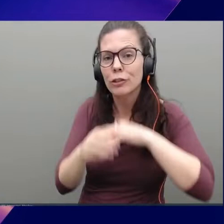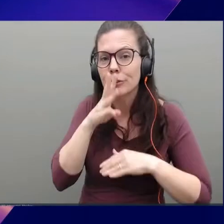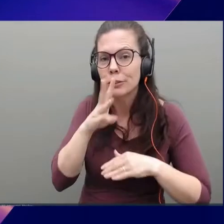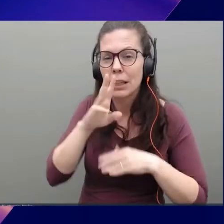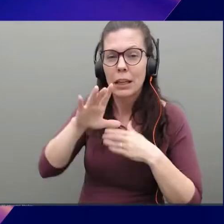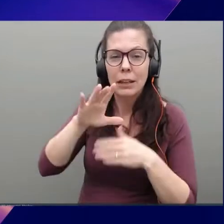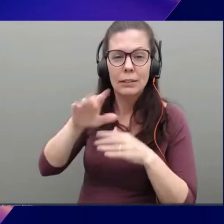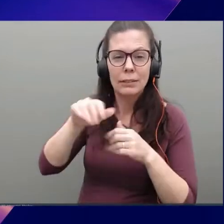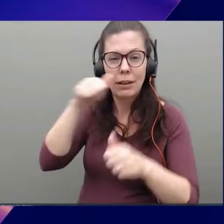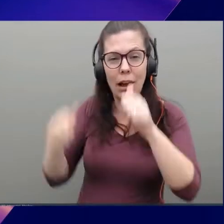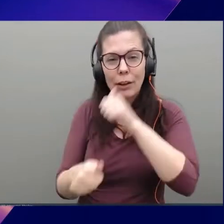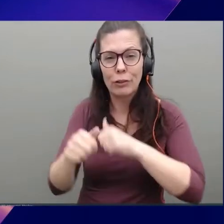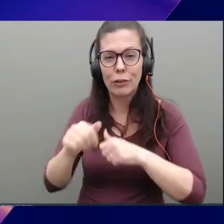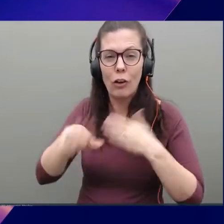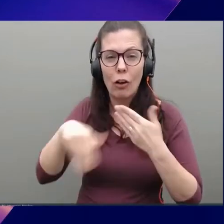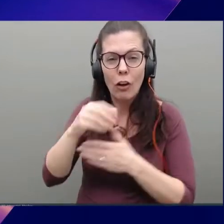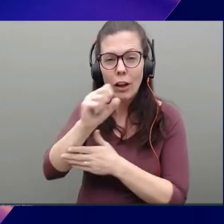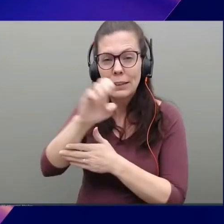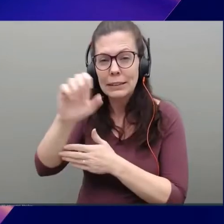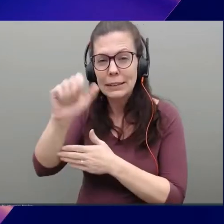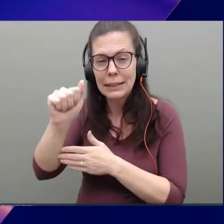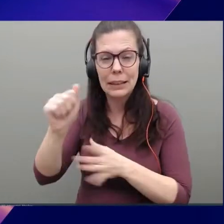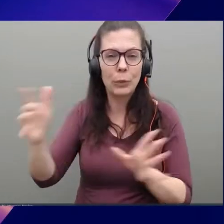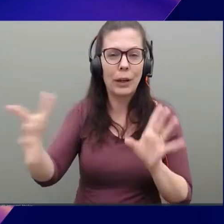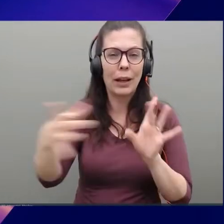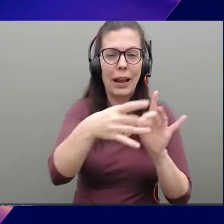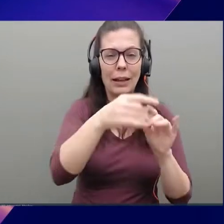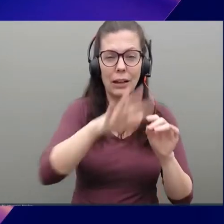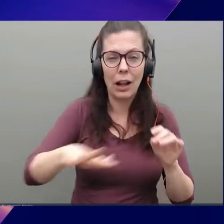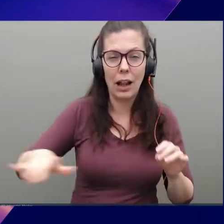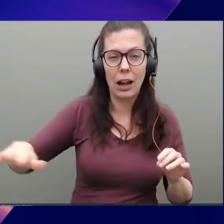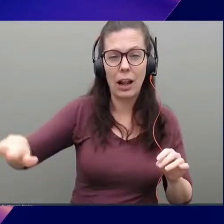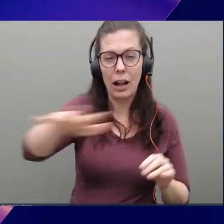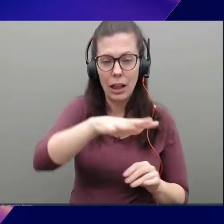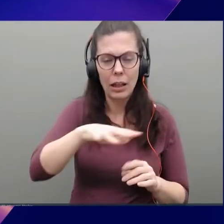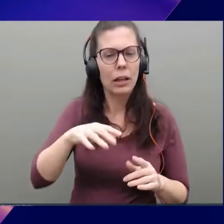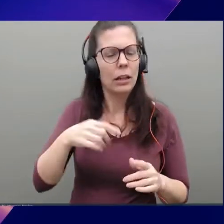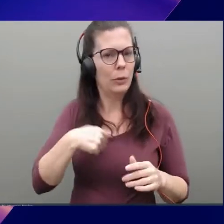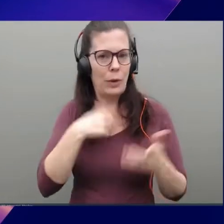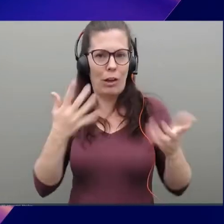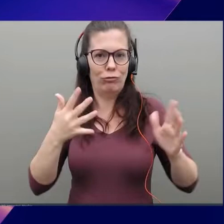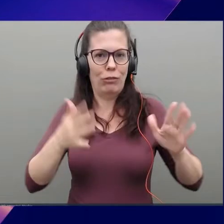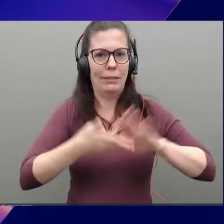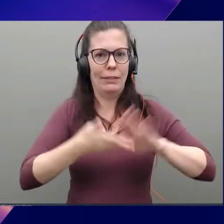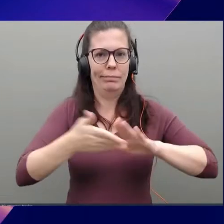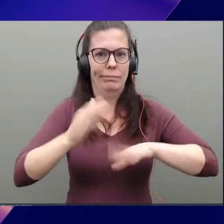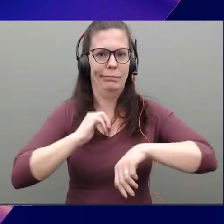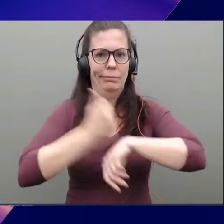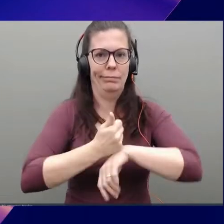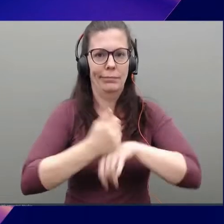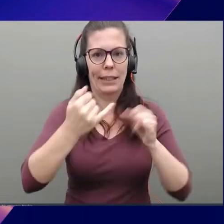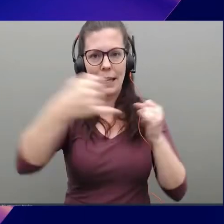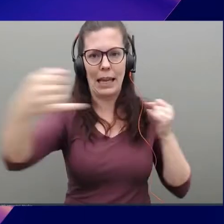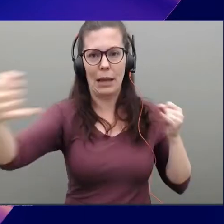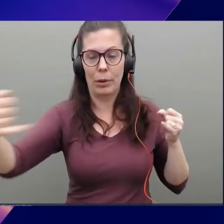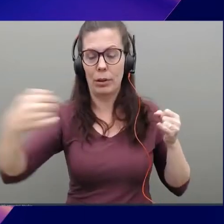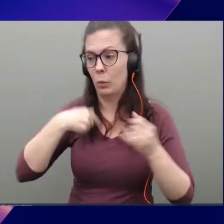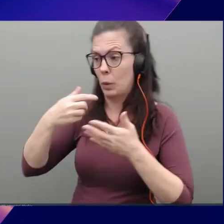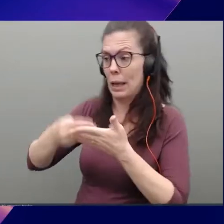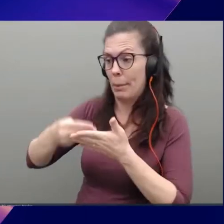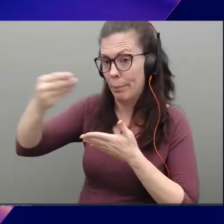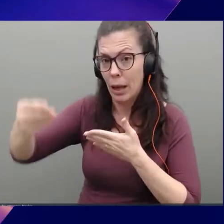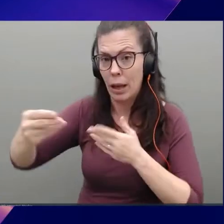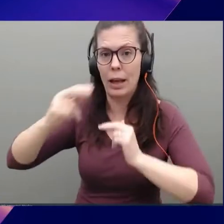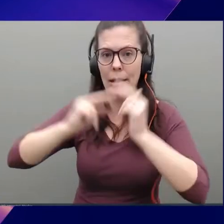and we've got connectivity all over the place, and so we've already run all those cables. You know, we're buying and building more cables that go,